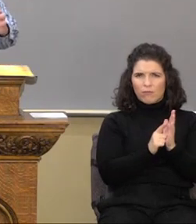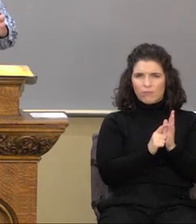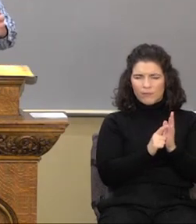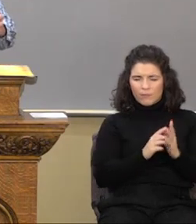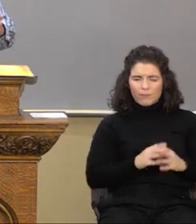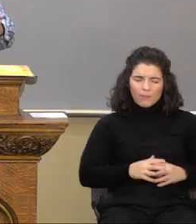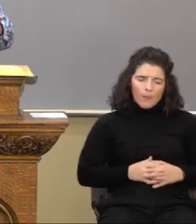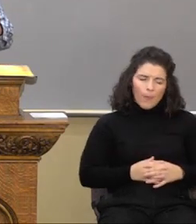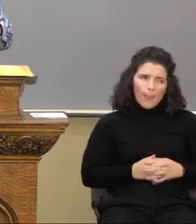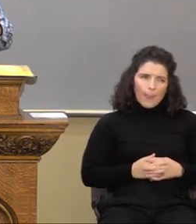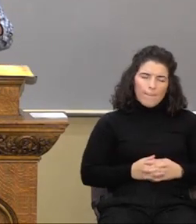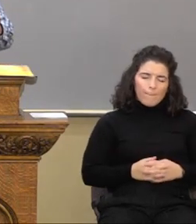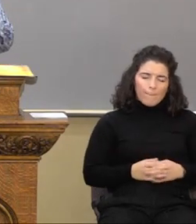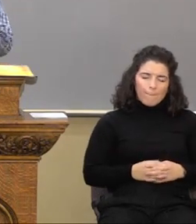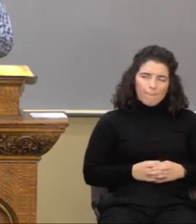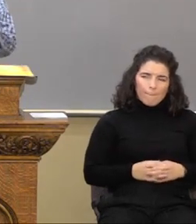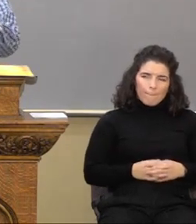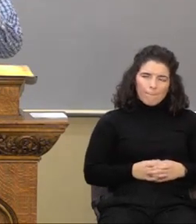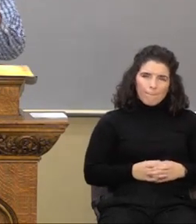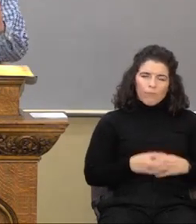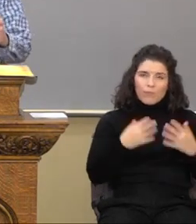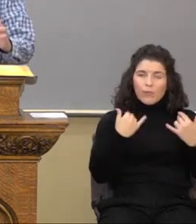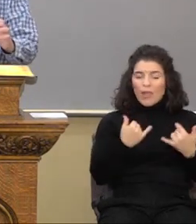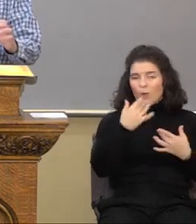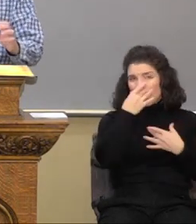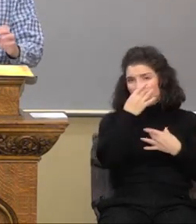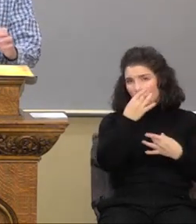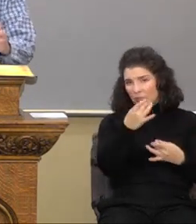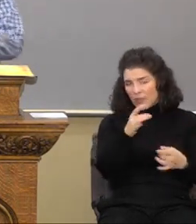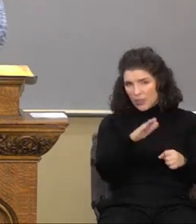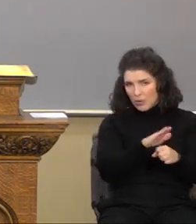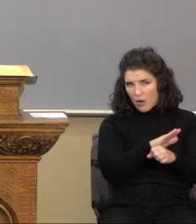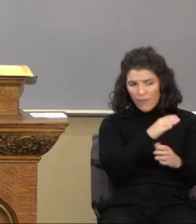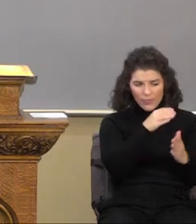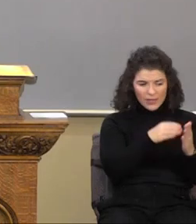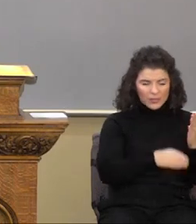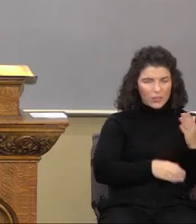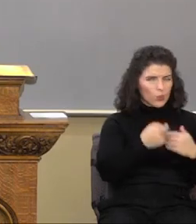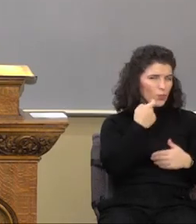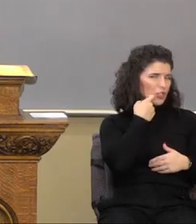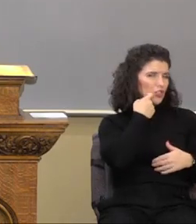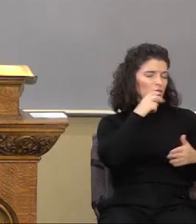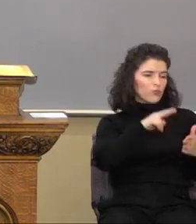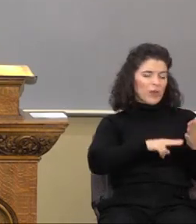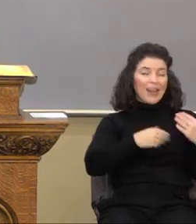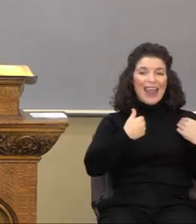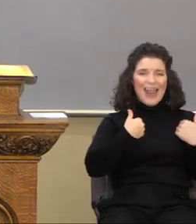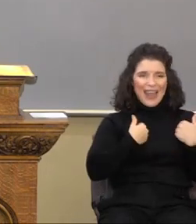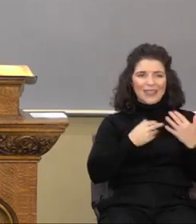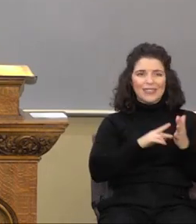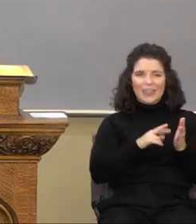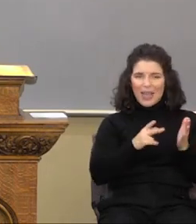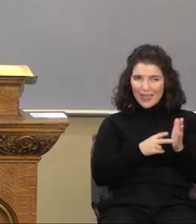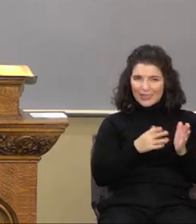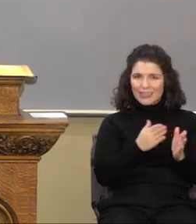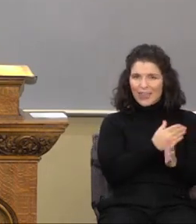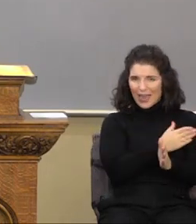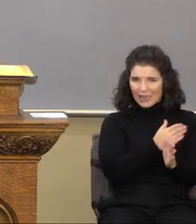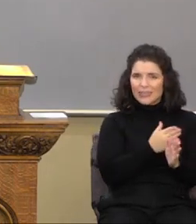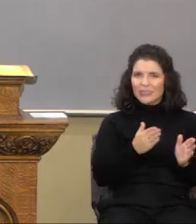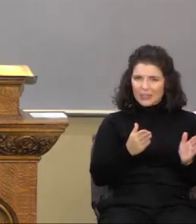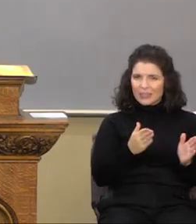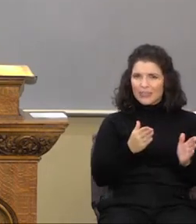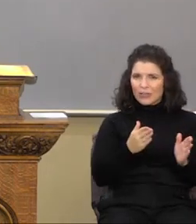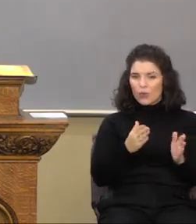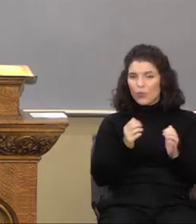the section we just read has its context in society. How is it that the believer